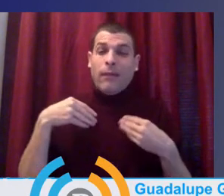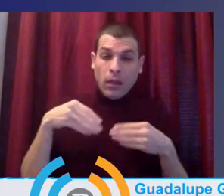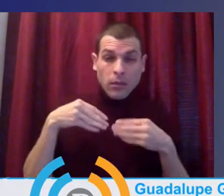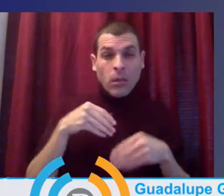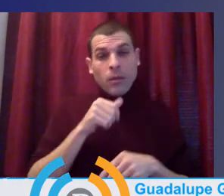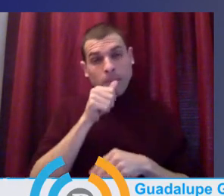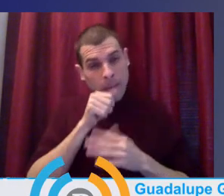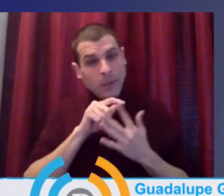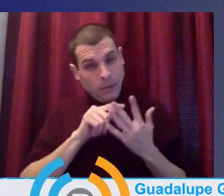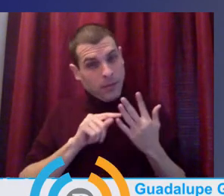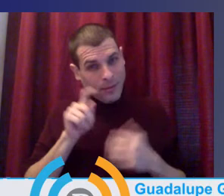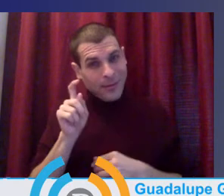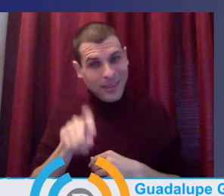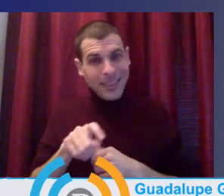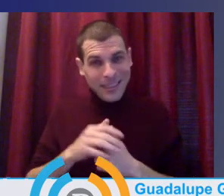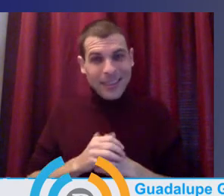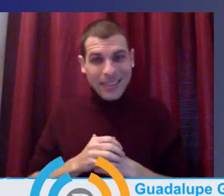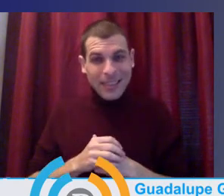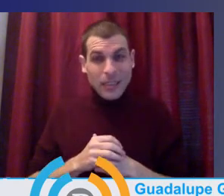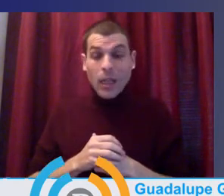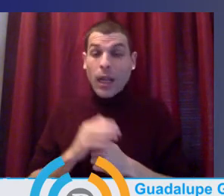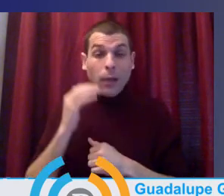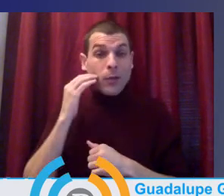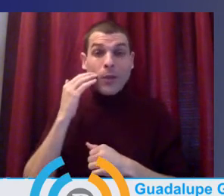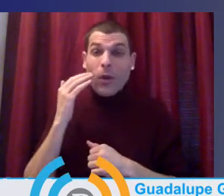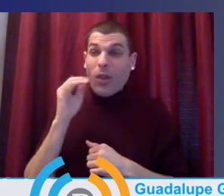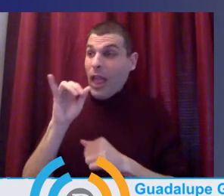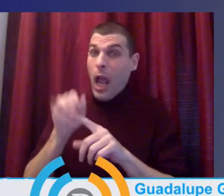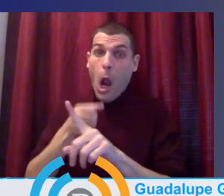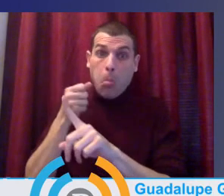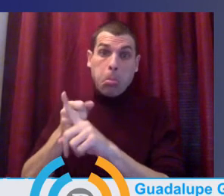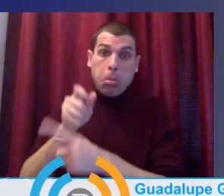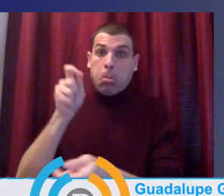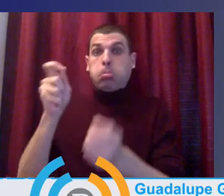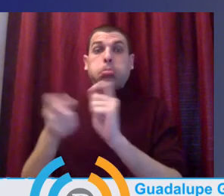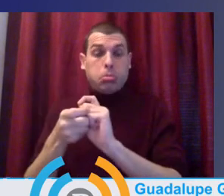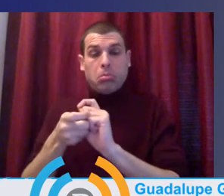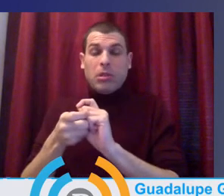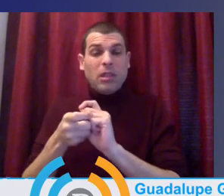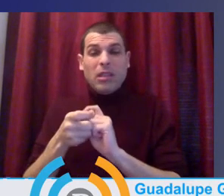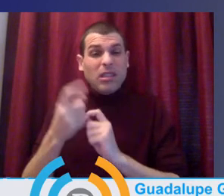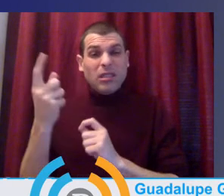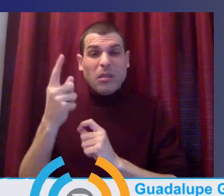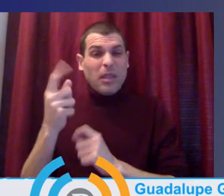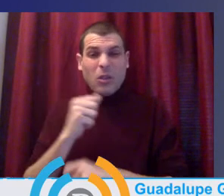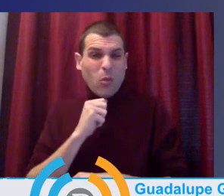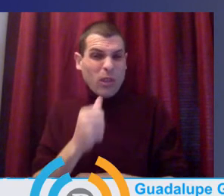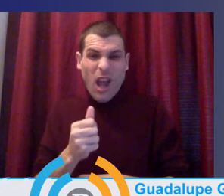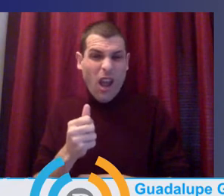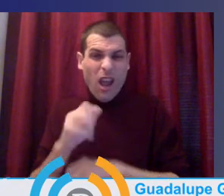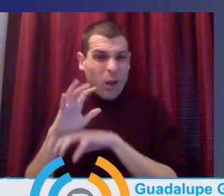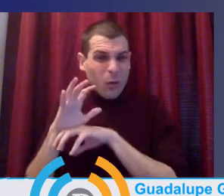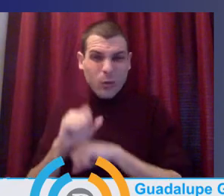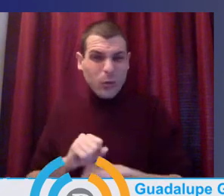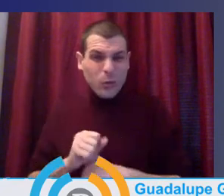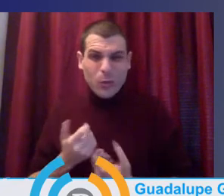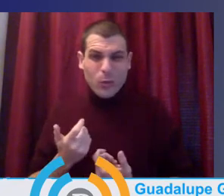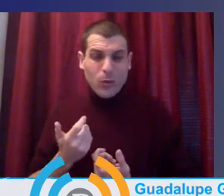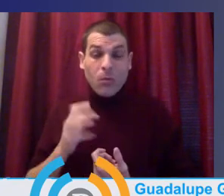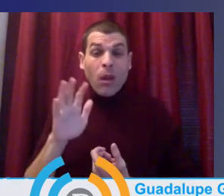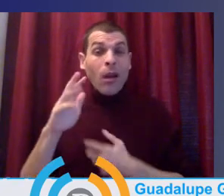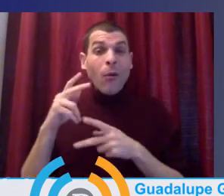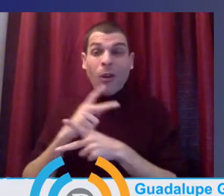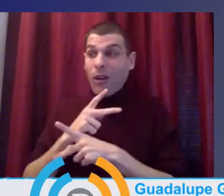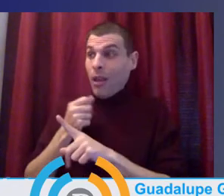not something we're unaccustomed to. But I never could have imagined a year fraught with so many unprecedented